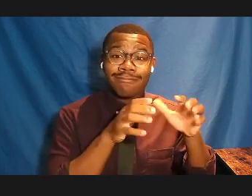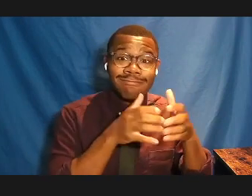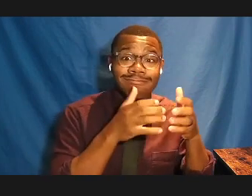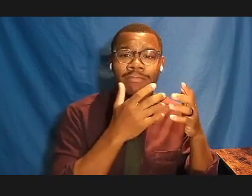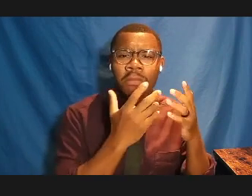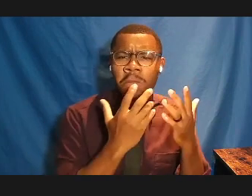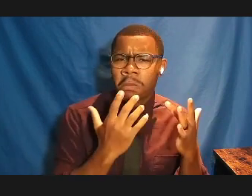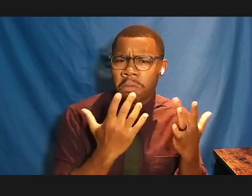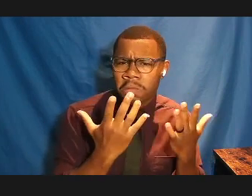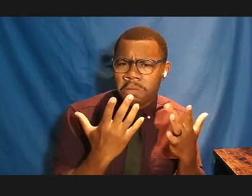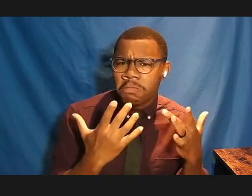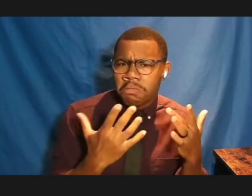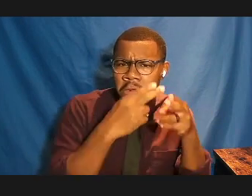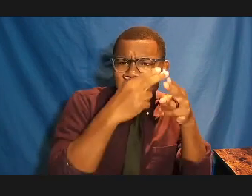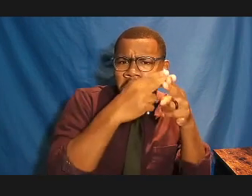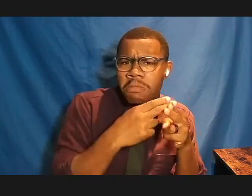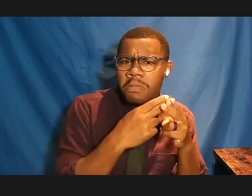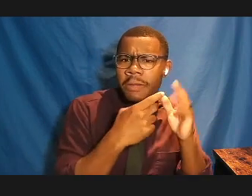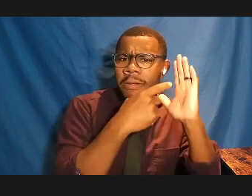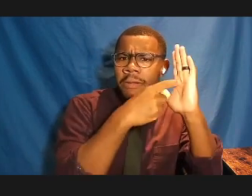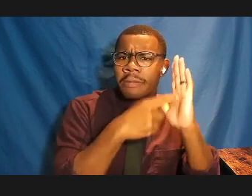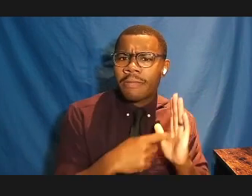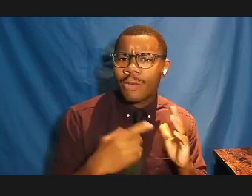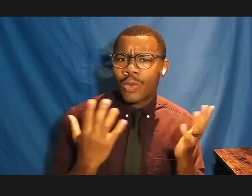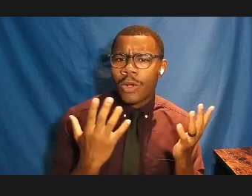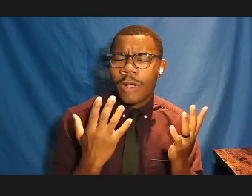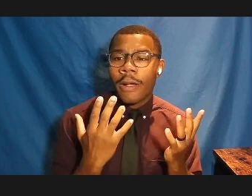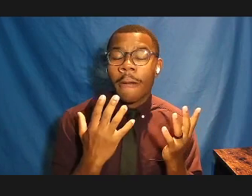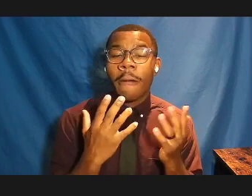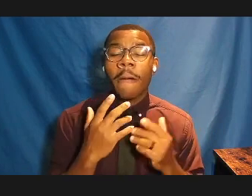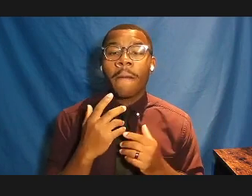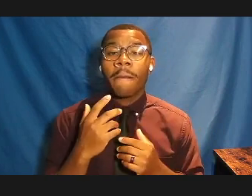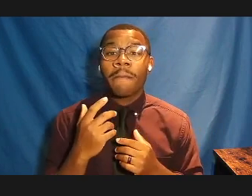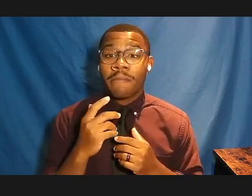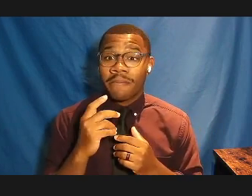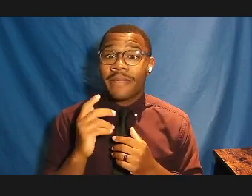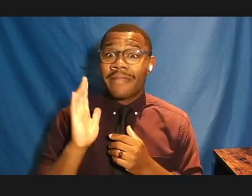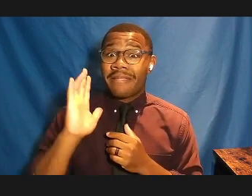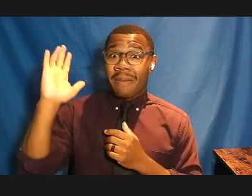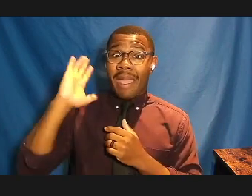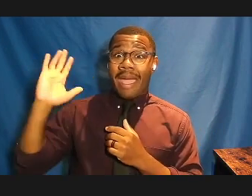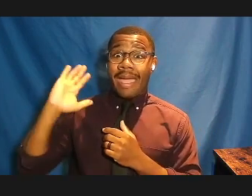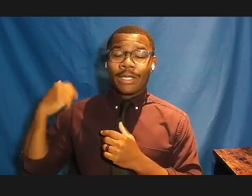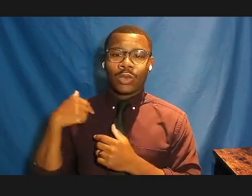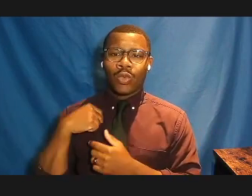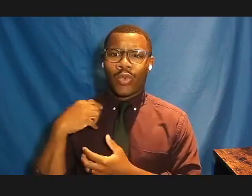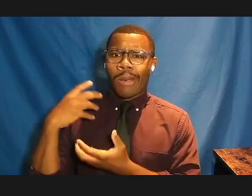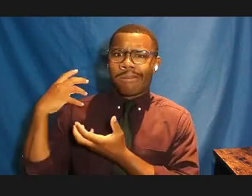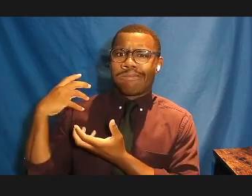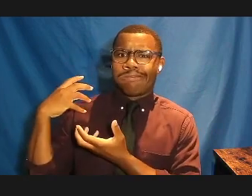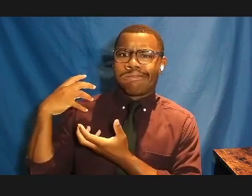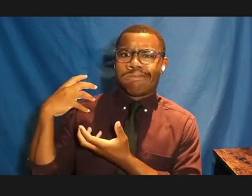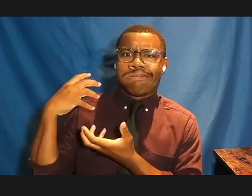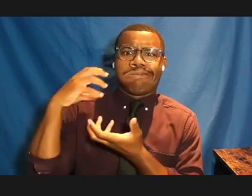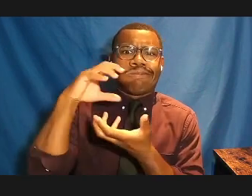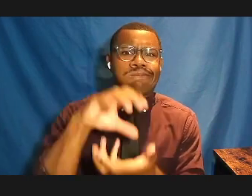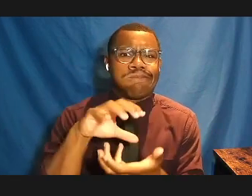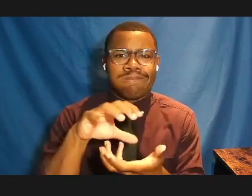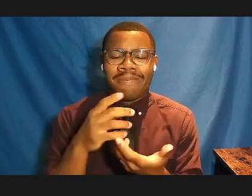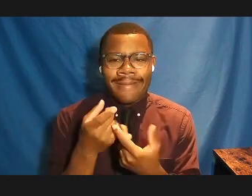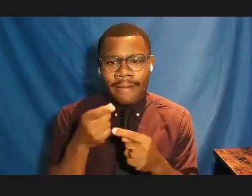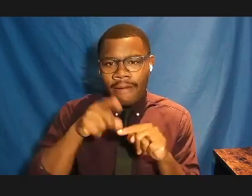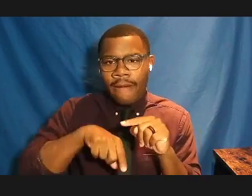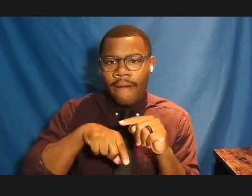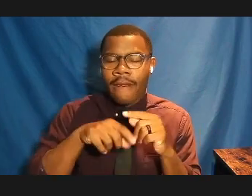There is, we can't carry the fullness of the past into this moment. We have these